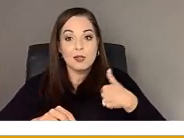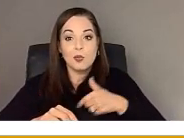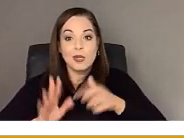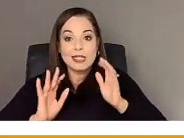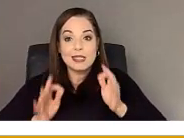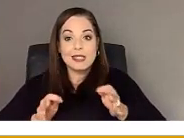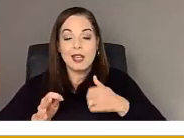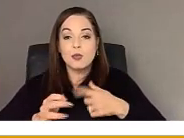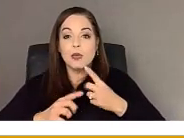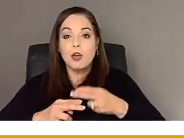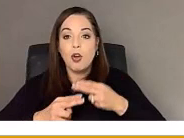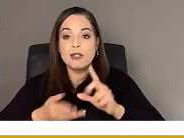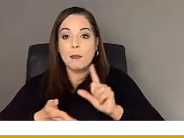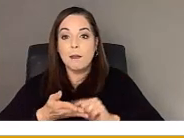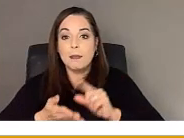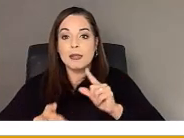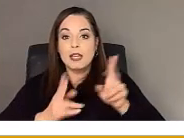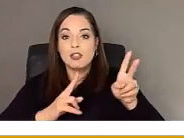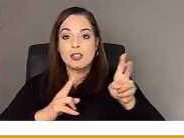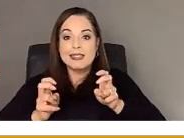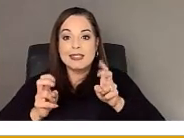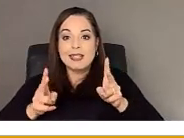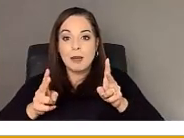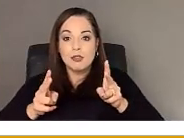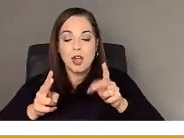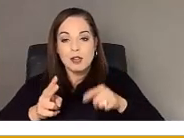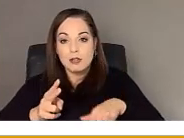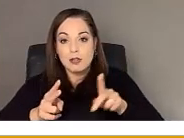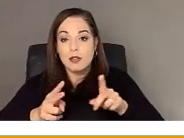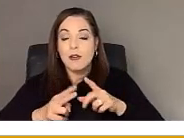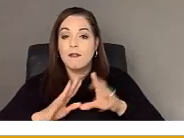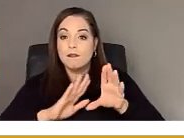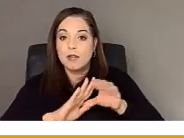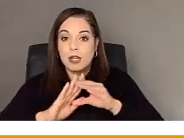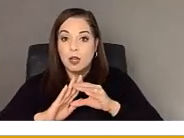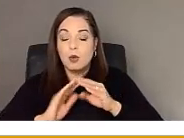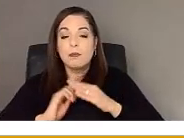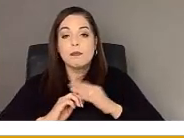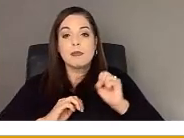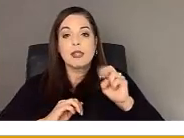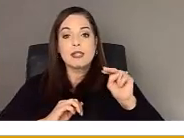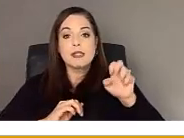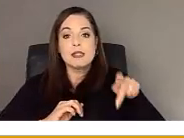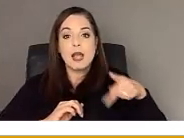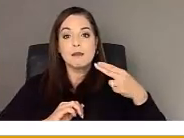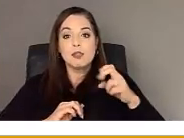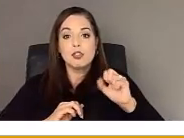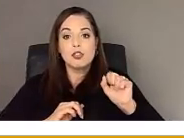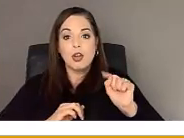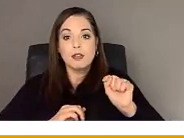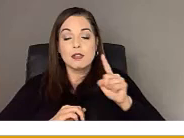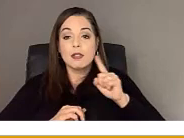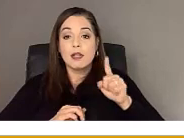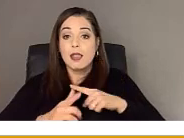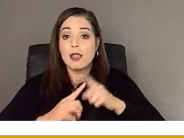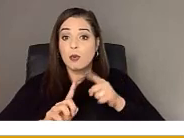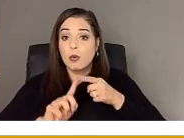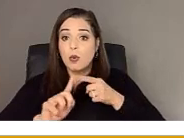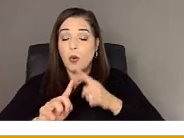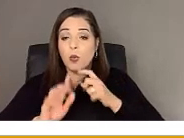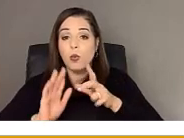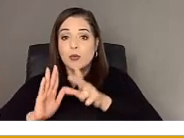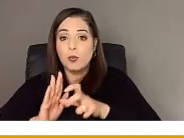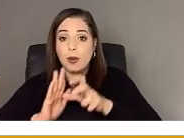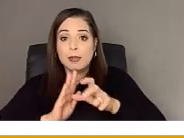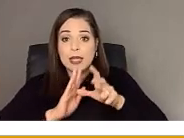a publication snapshot video. And part of that was a goal of replicability. This is a format that we thought would be a useful